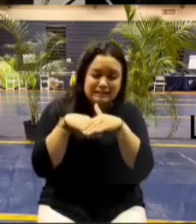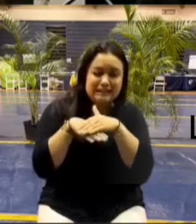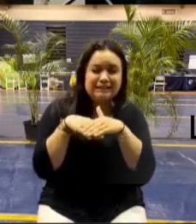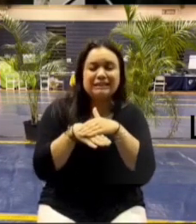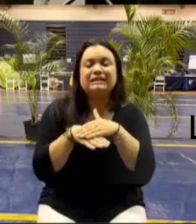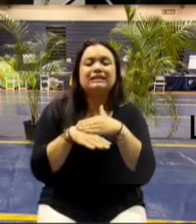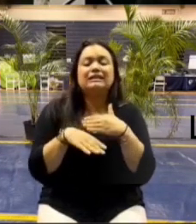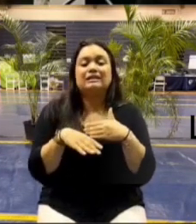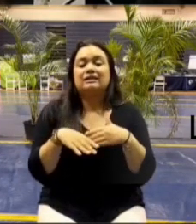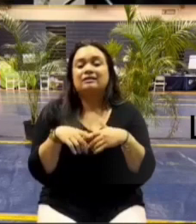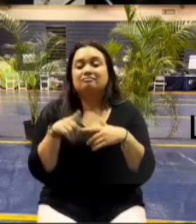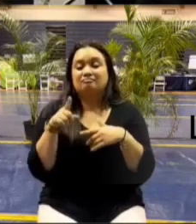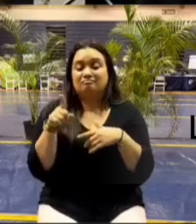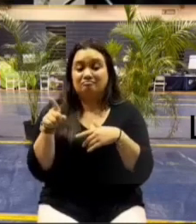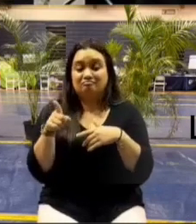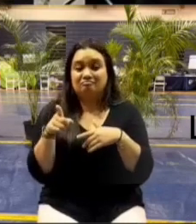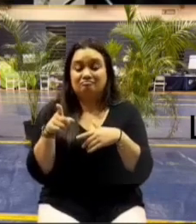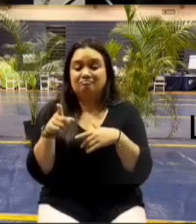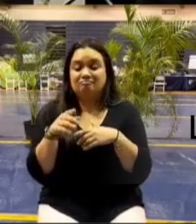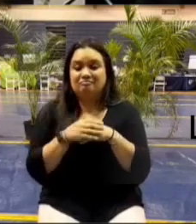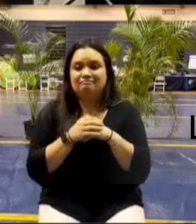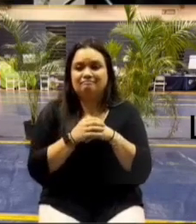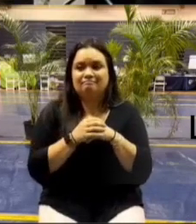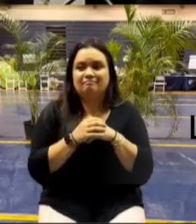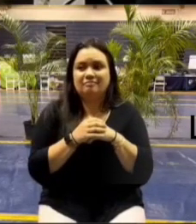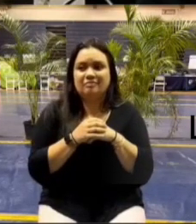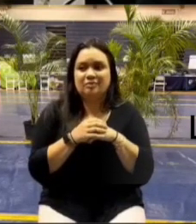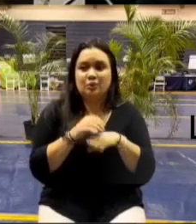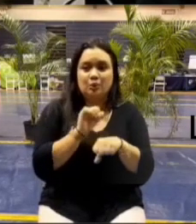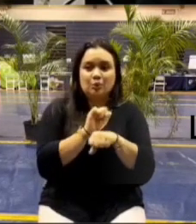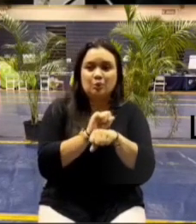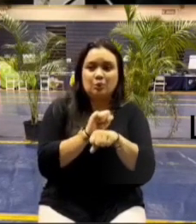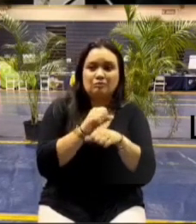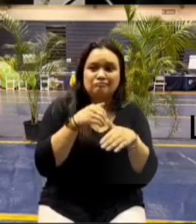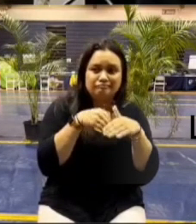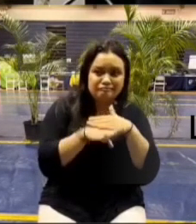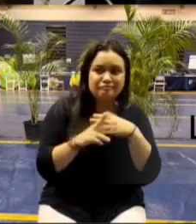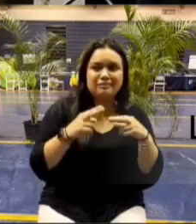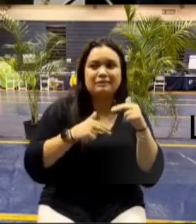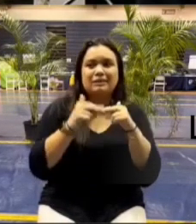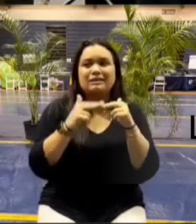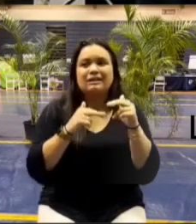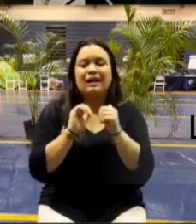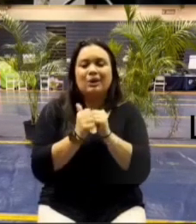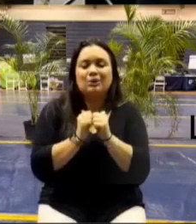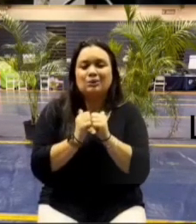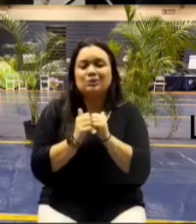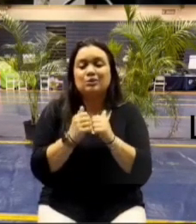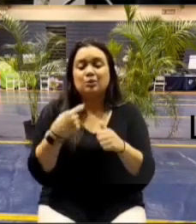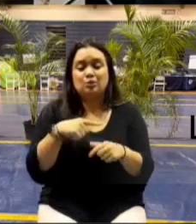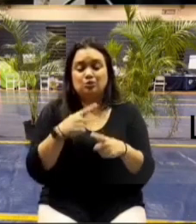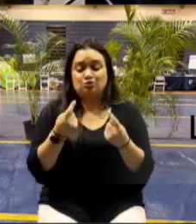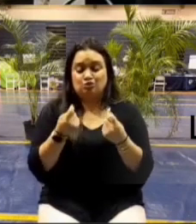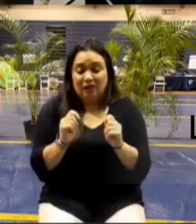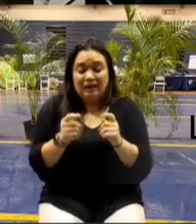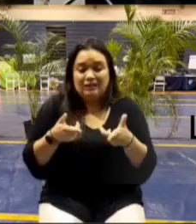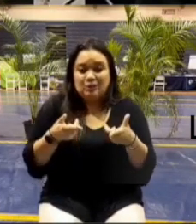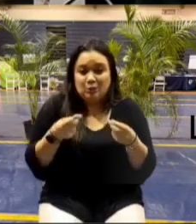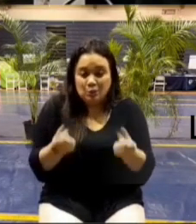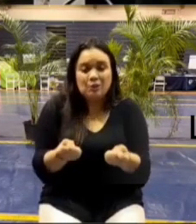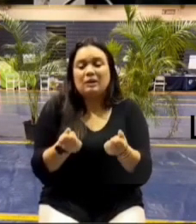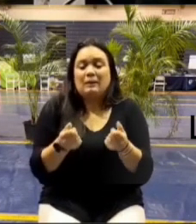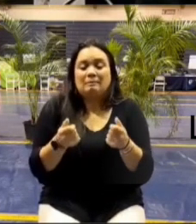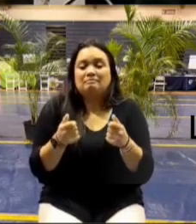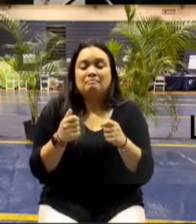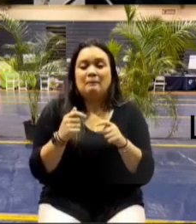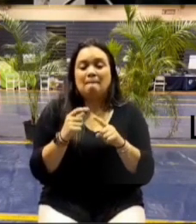home while this is going on with everything else that's just the first part which is why we're trying as quickly as possible to just clear areas by